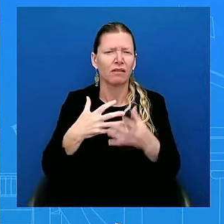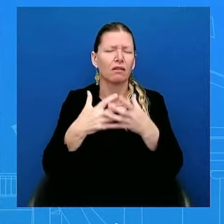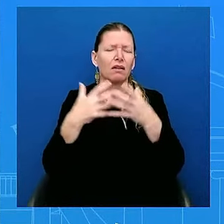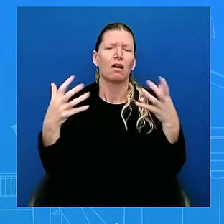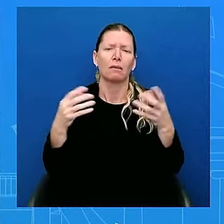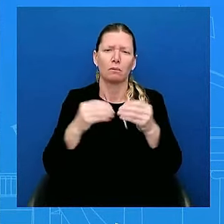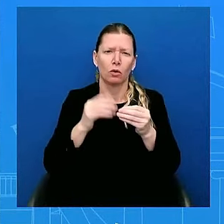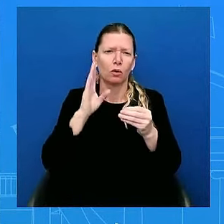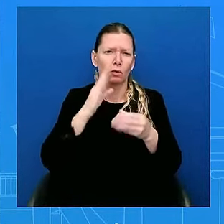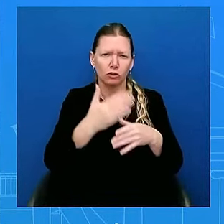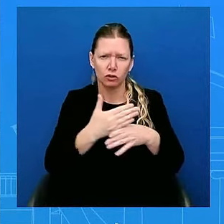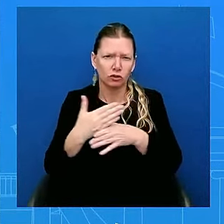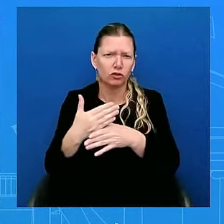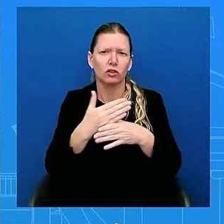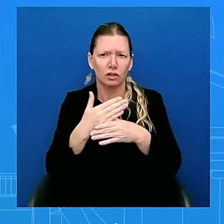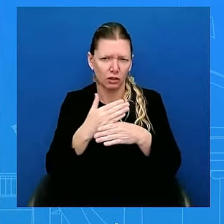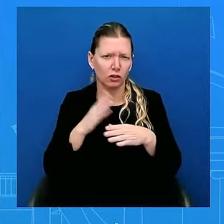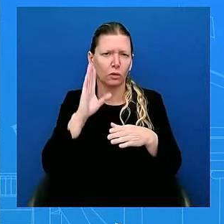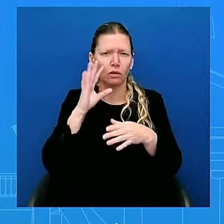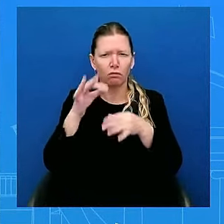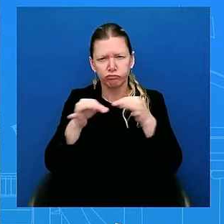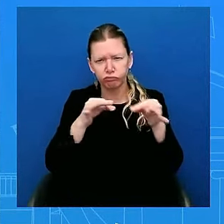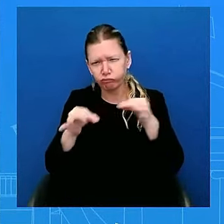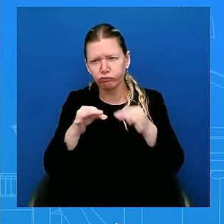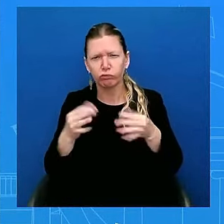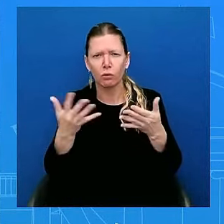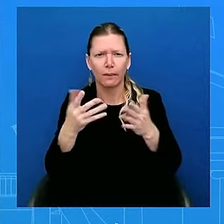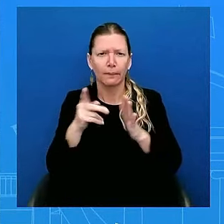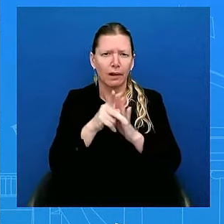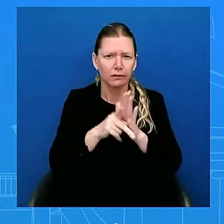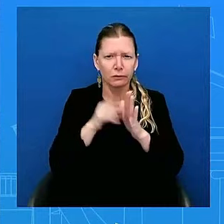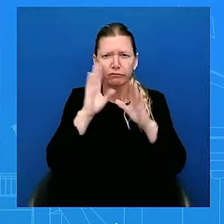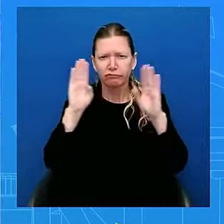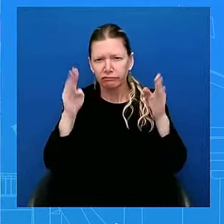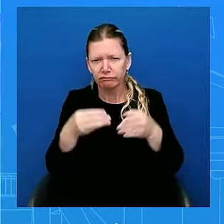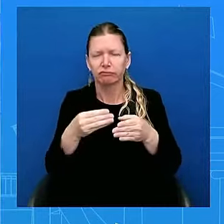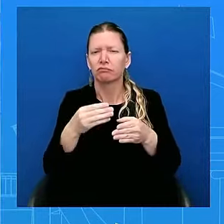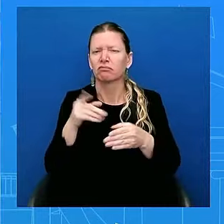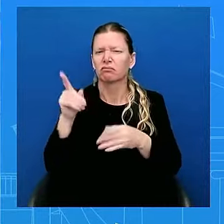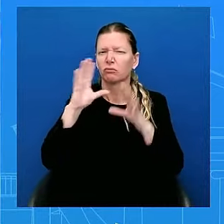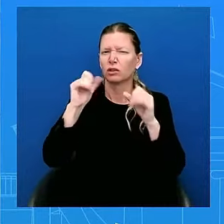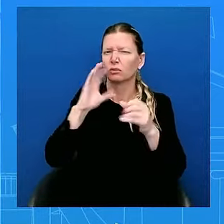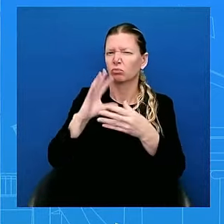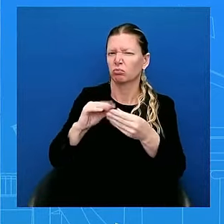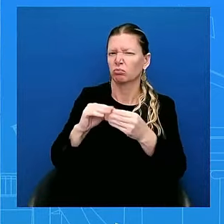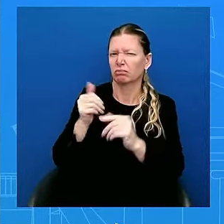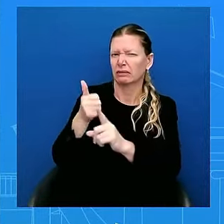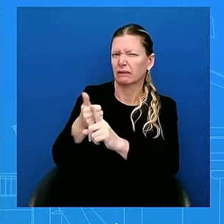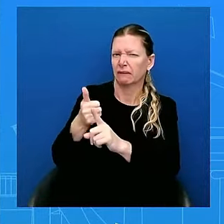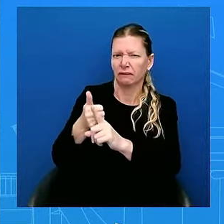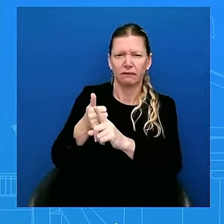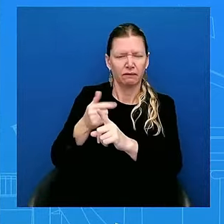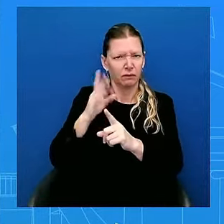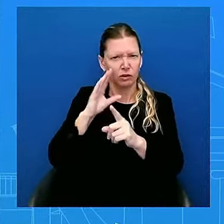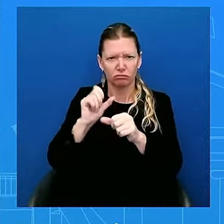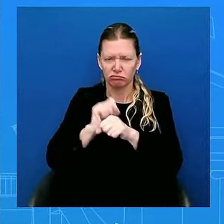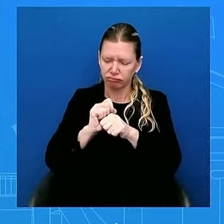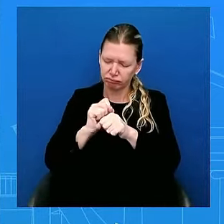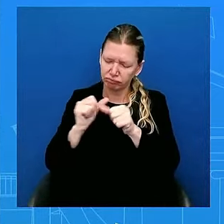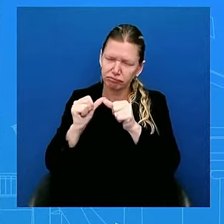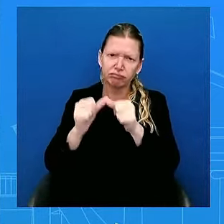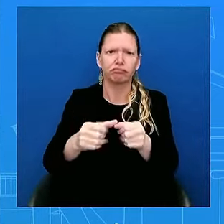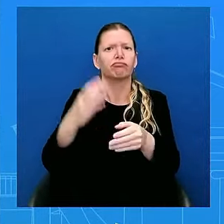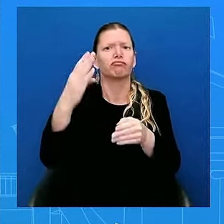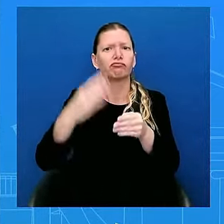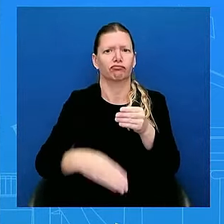hear from this president. He's going to run through the finish line. We no concerns about being a lame duck. We don't see ourselves as a lame duck president